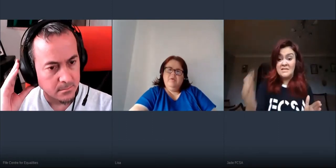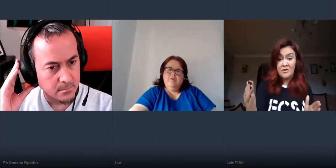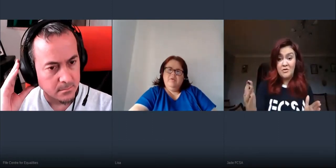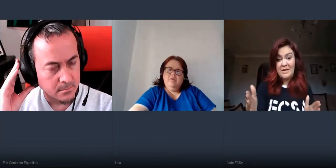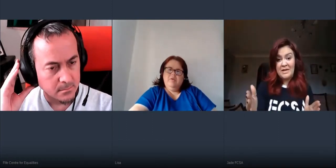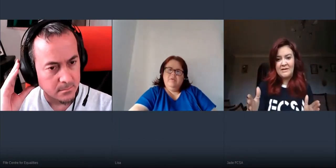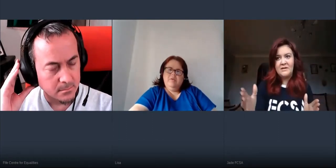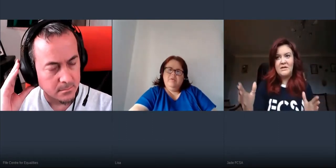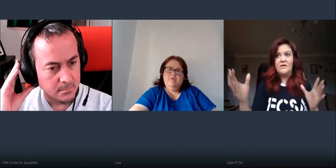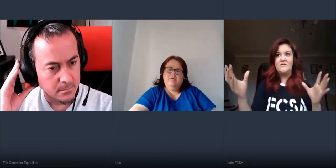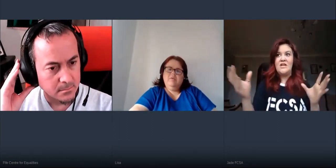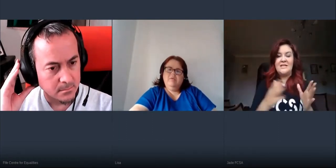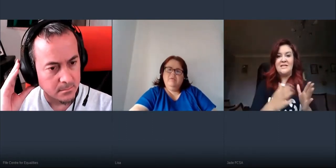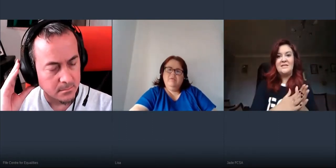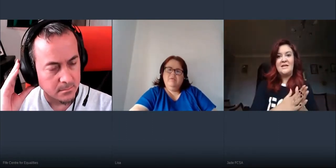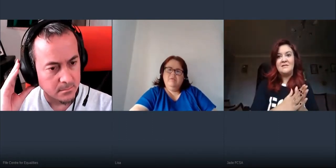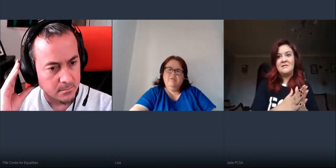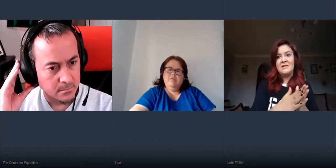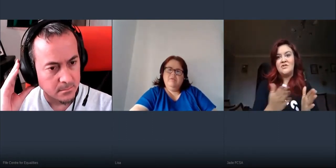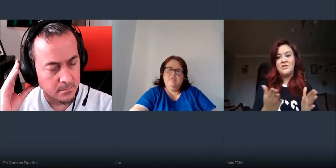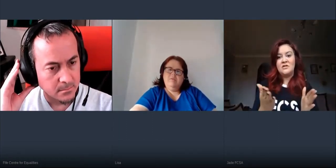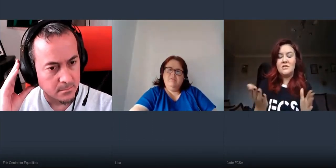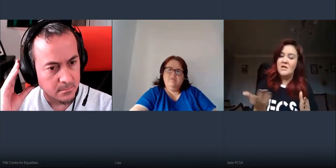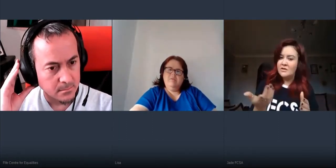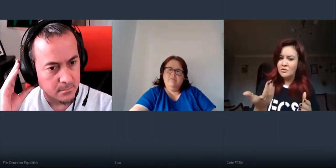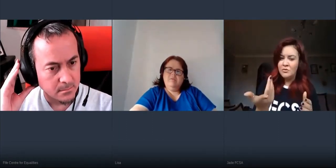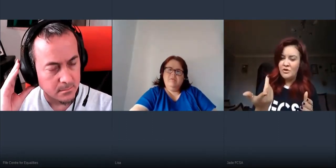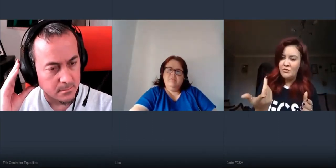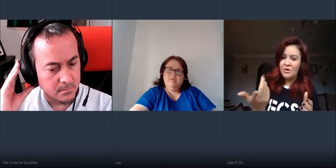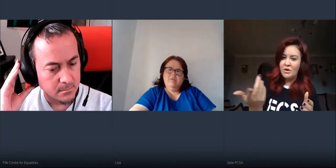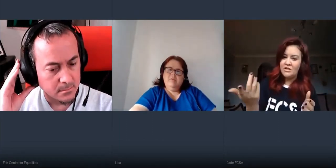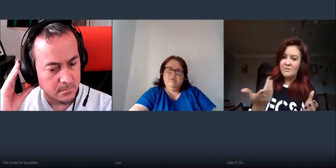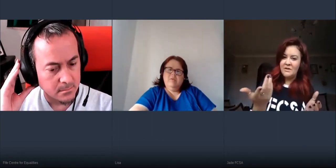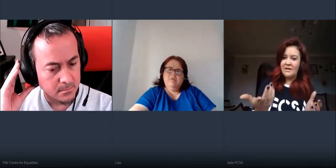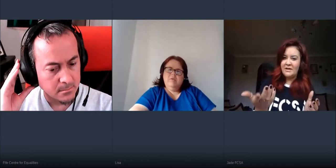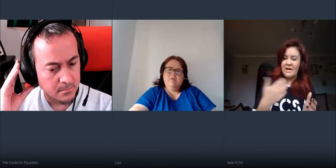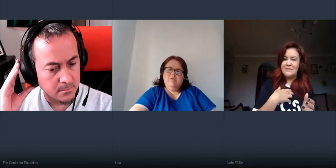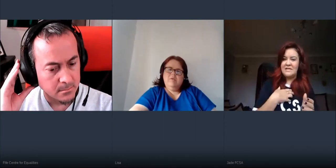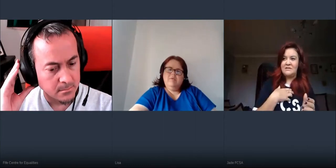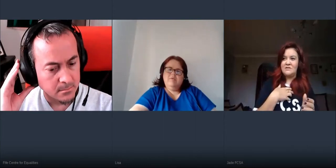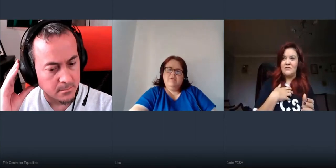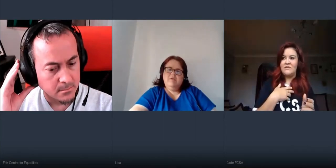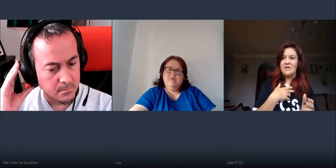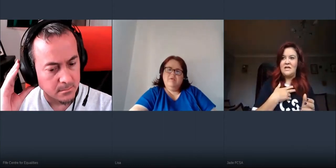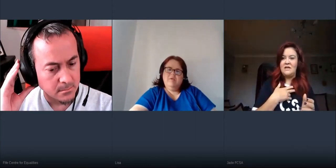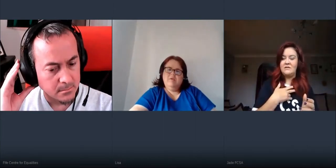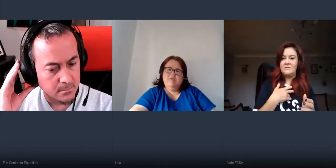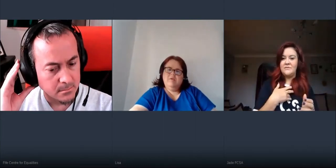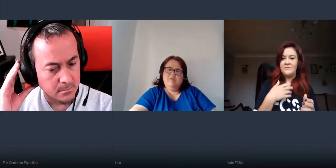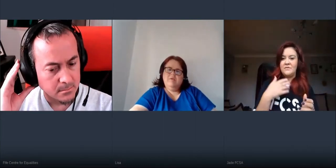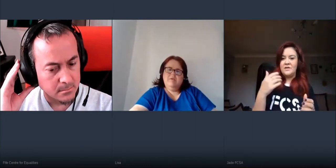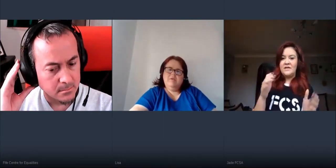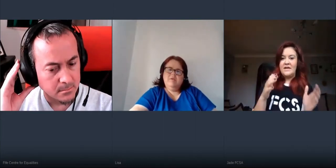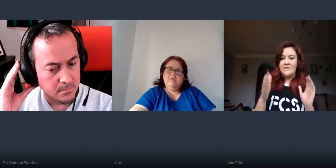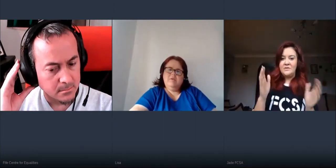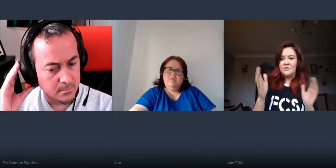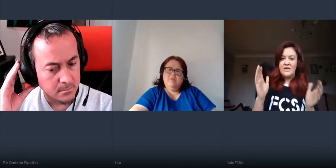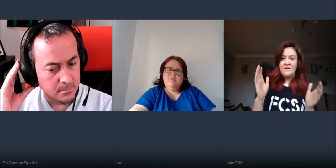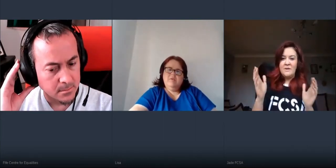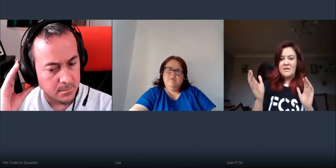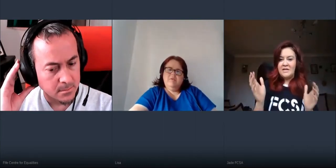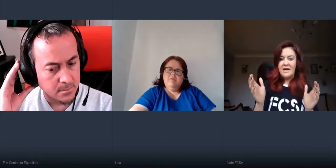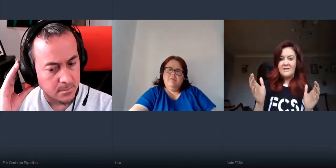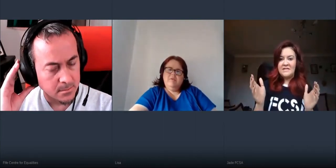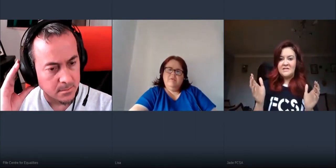this day you'll be in tried to condense instead of students i don't know when you were at college how much like i was in sort of three and it was three